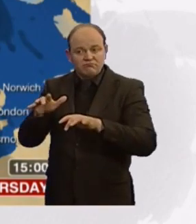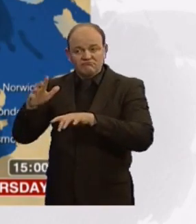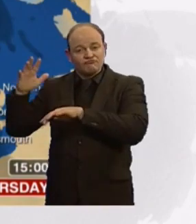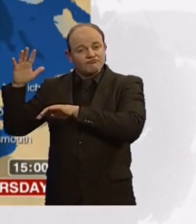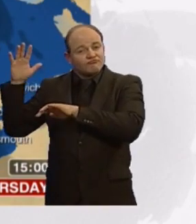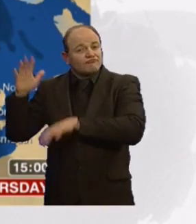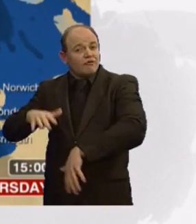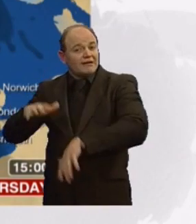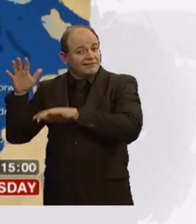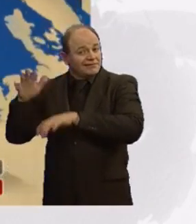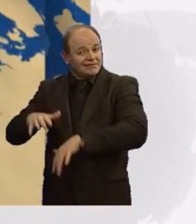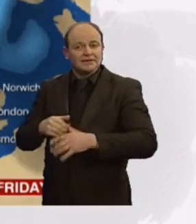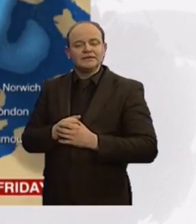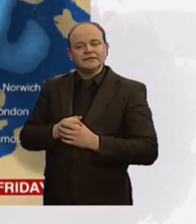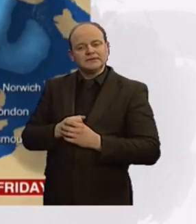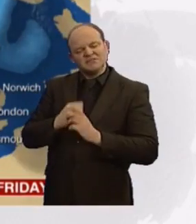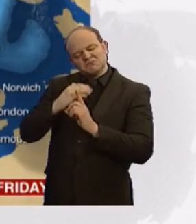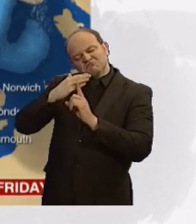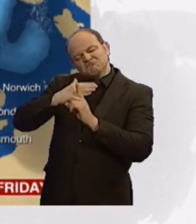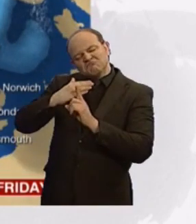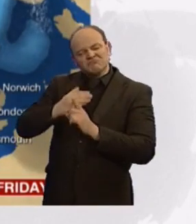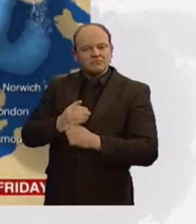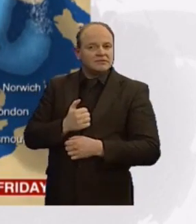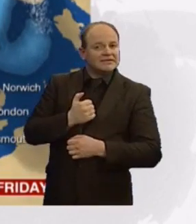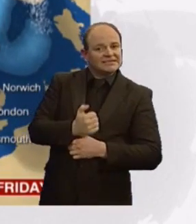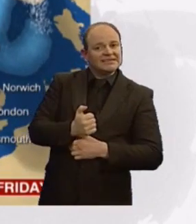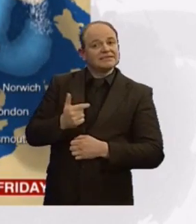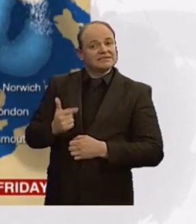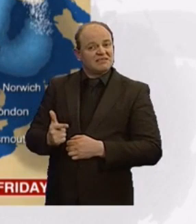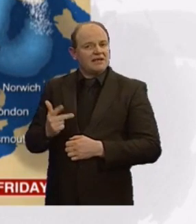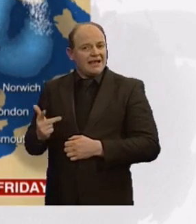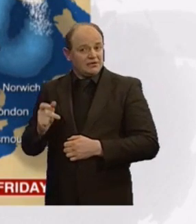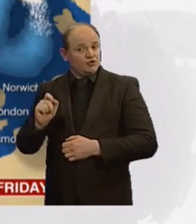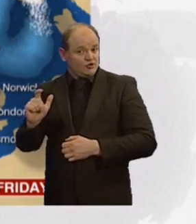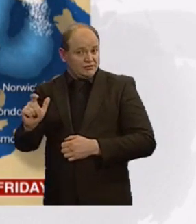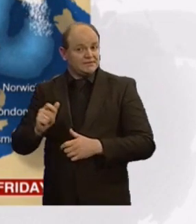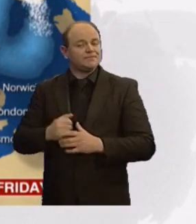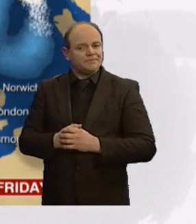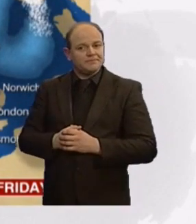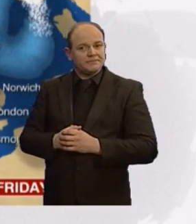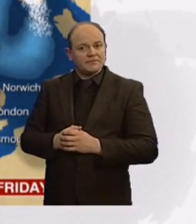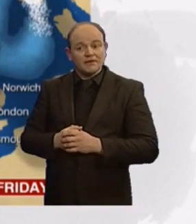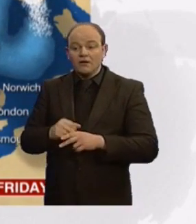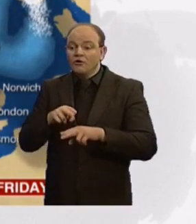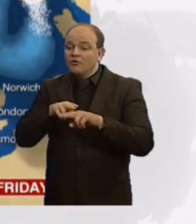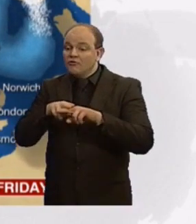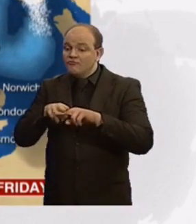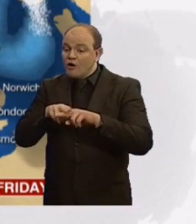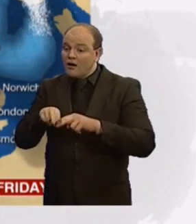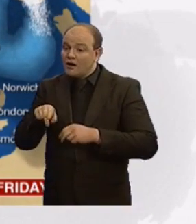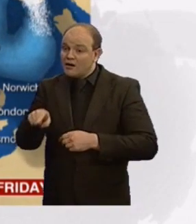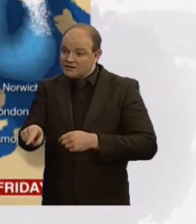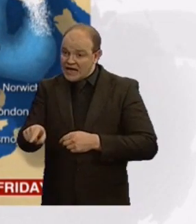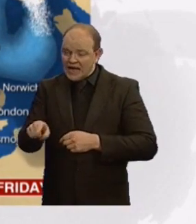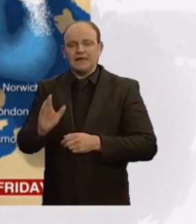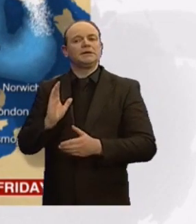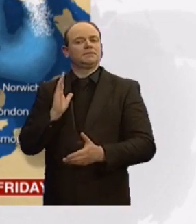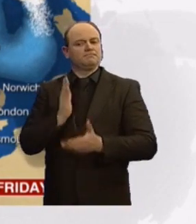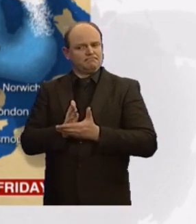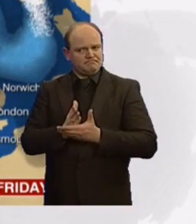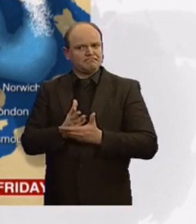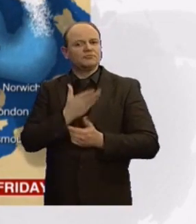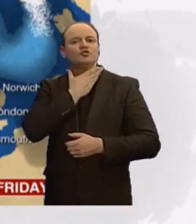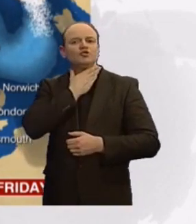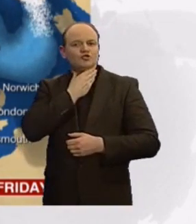degrees, maybe a degree higher than it's been today. And into Friday, still lots of dry weather around, though. But this weather system in the